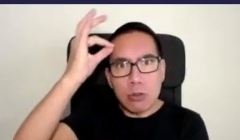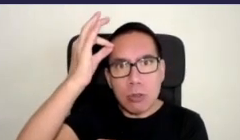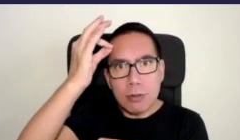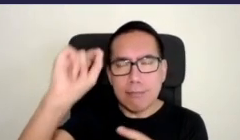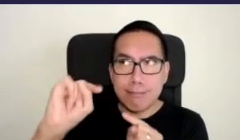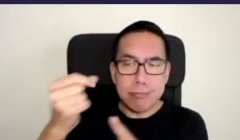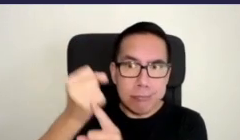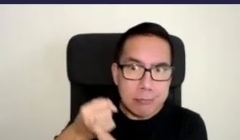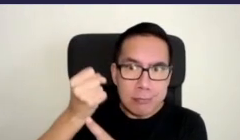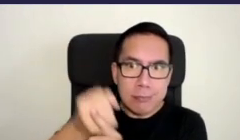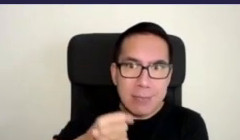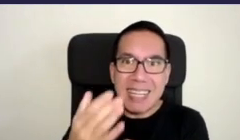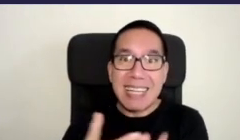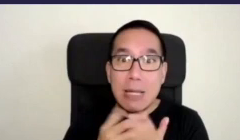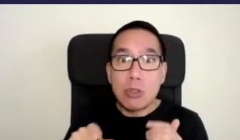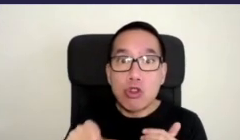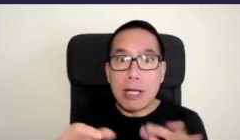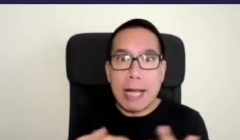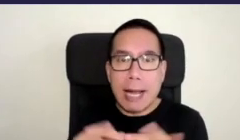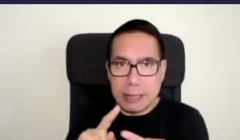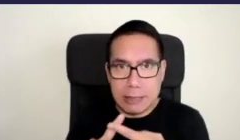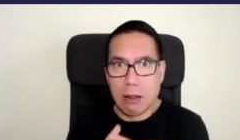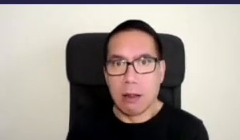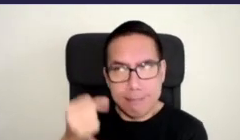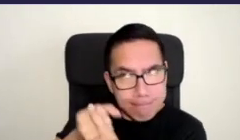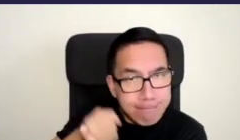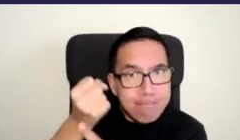keep street gardening and